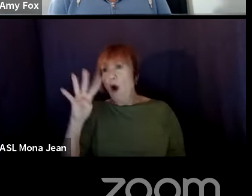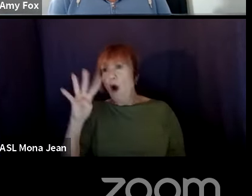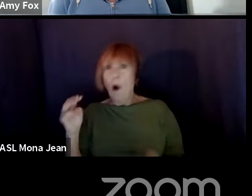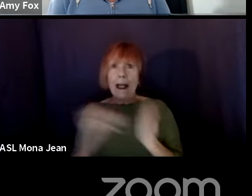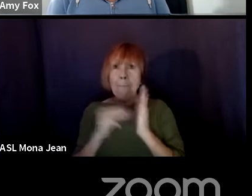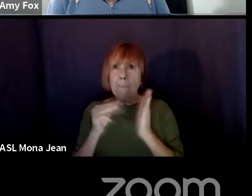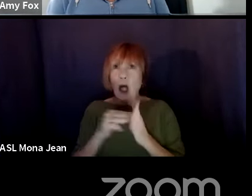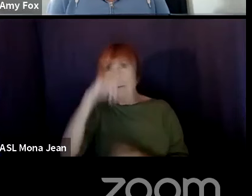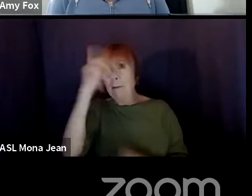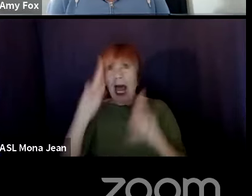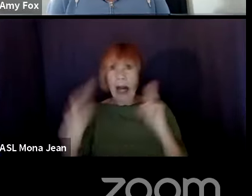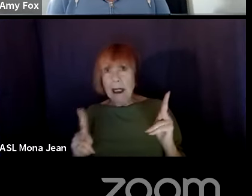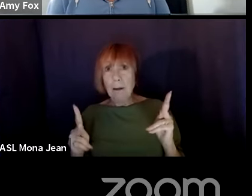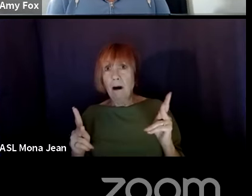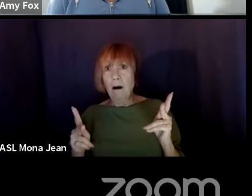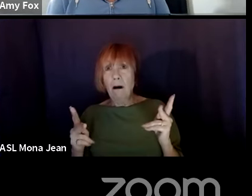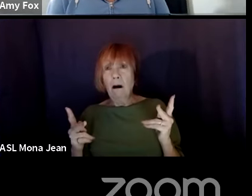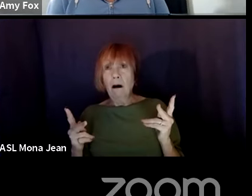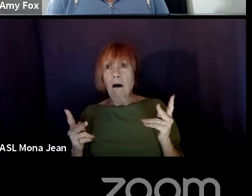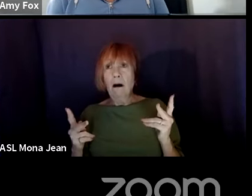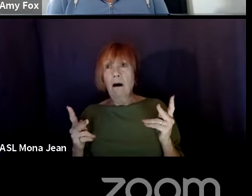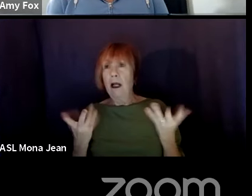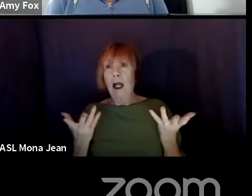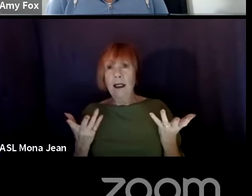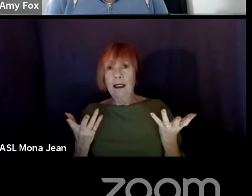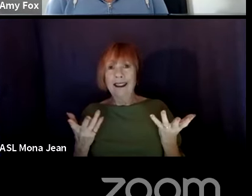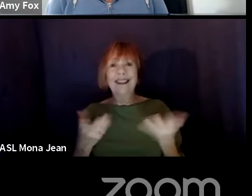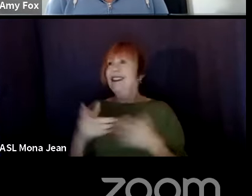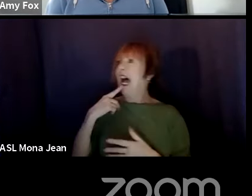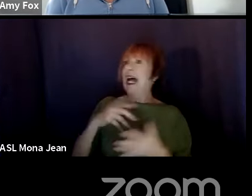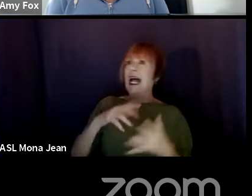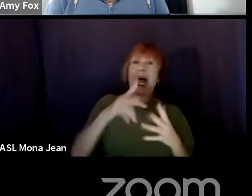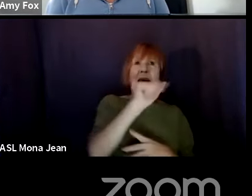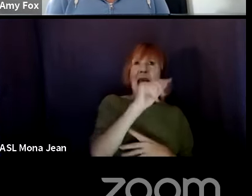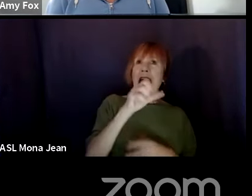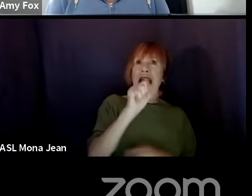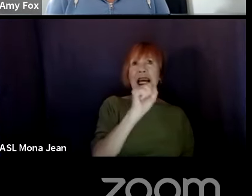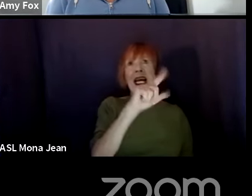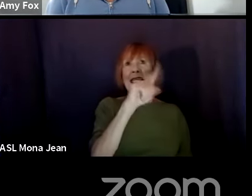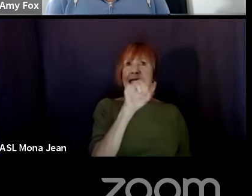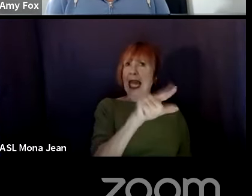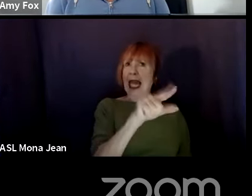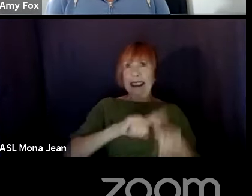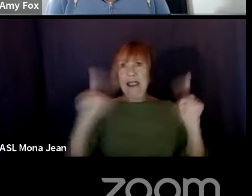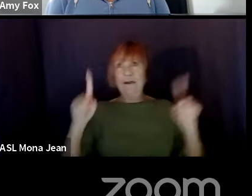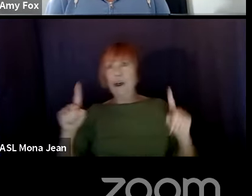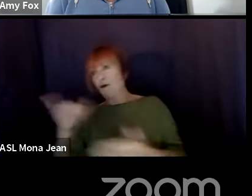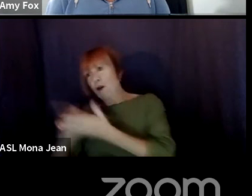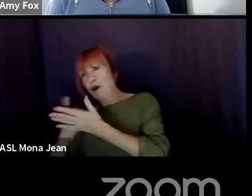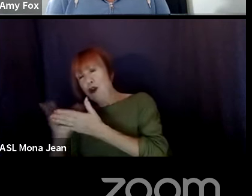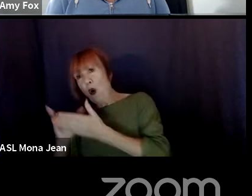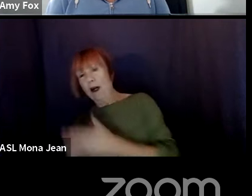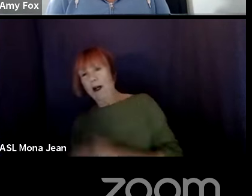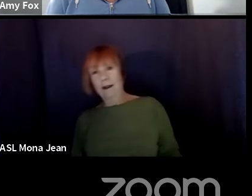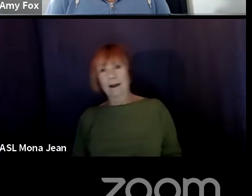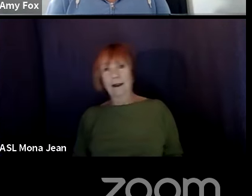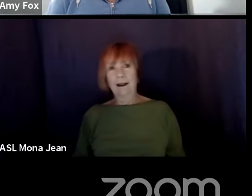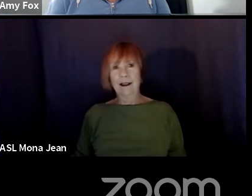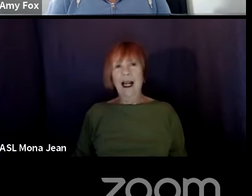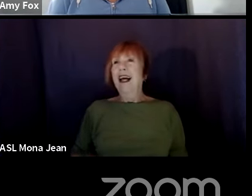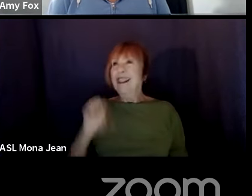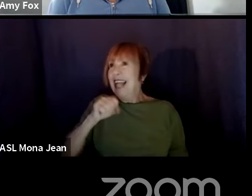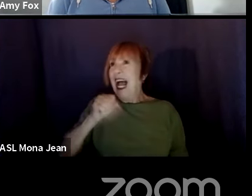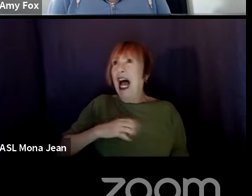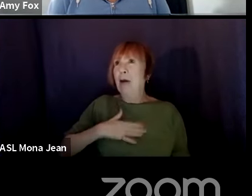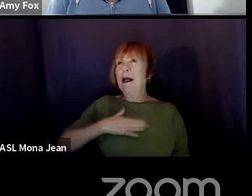Los Angeles slang is going to be different from New York slang. Exactly. Exactly. And like I said, my son is a true Cali boy. He's